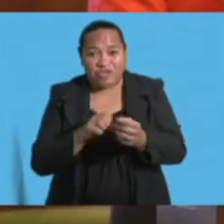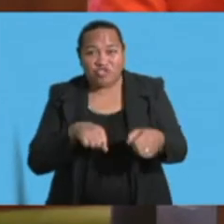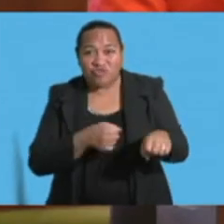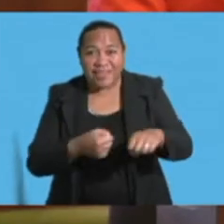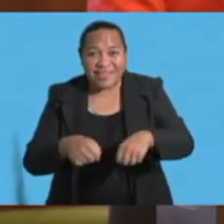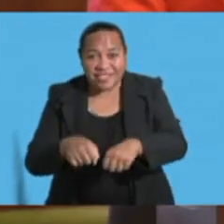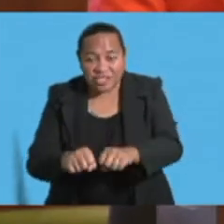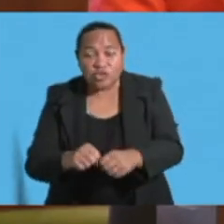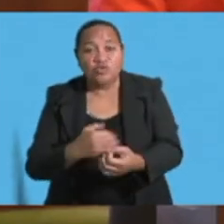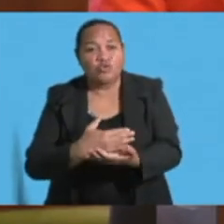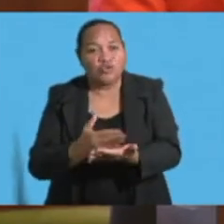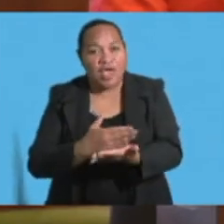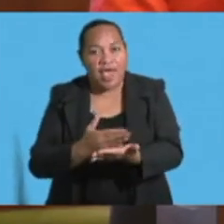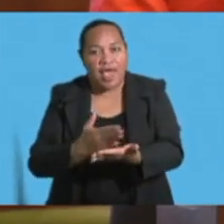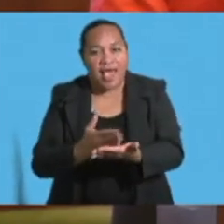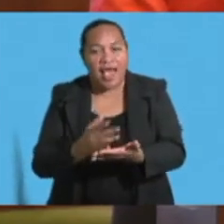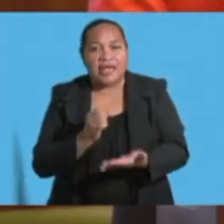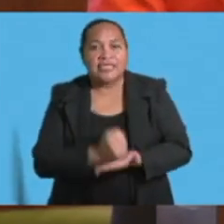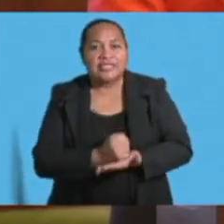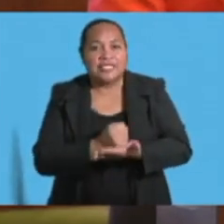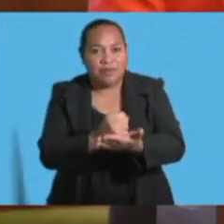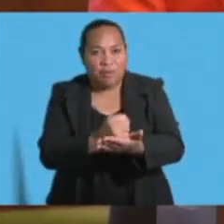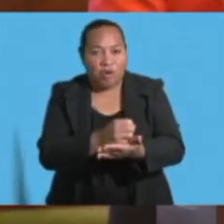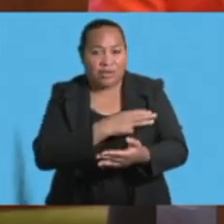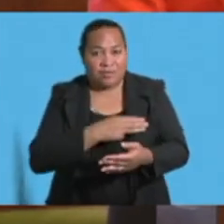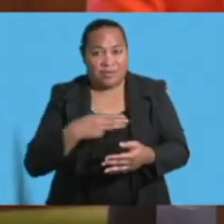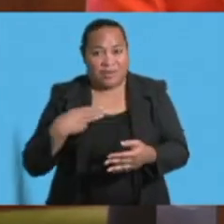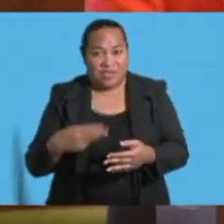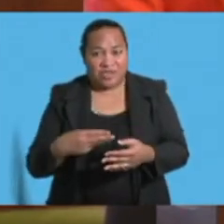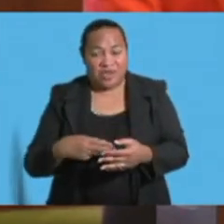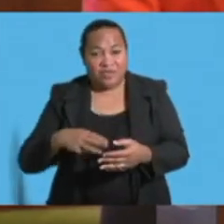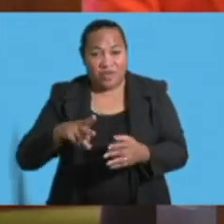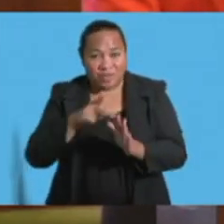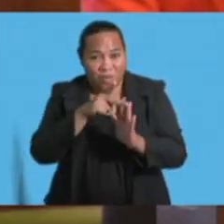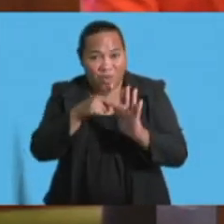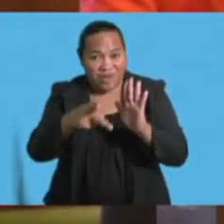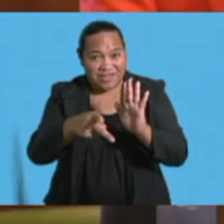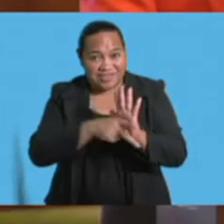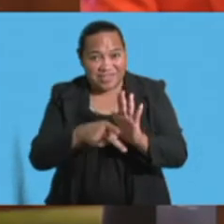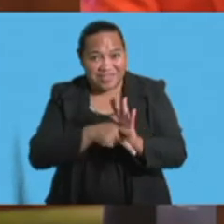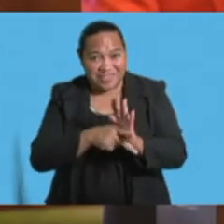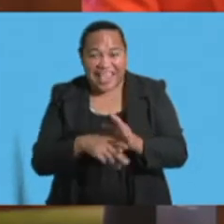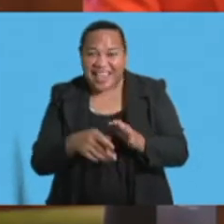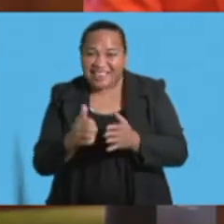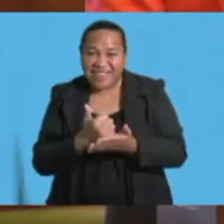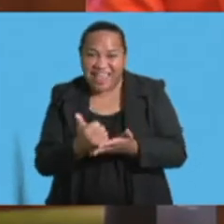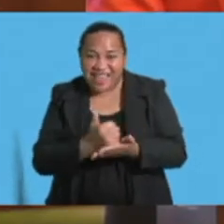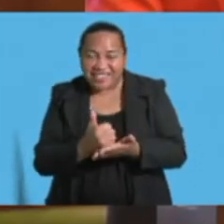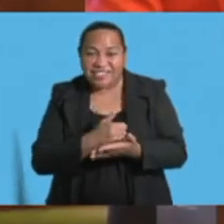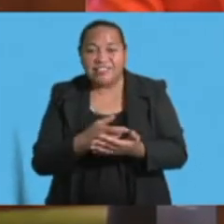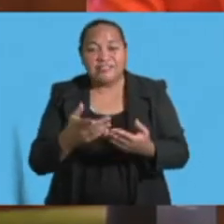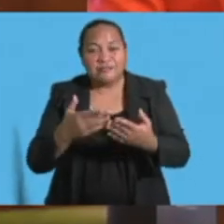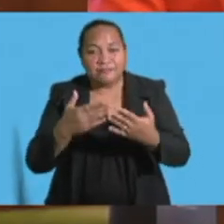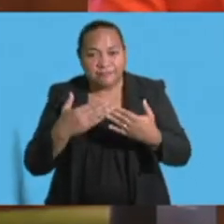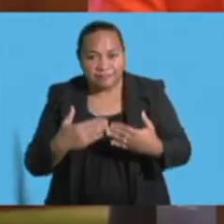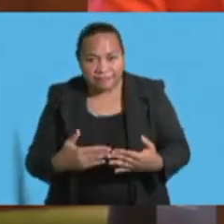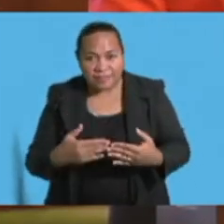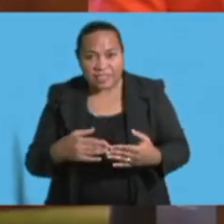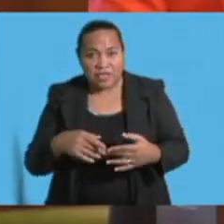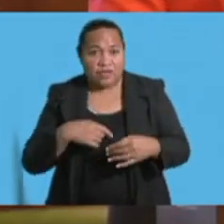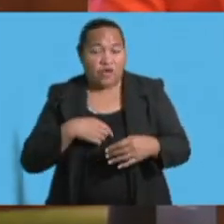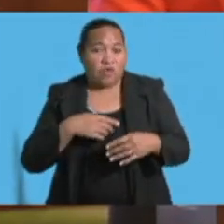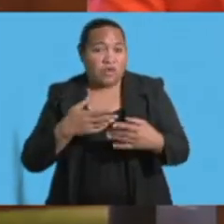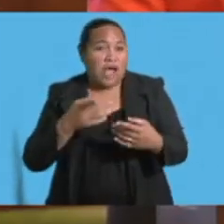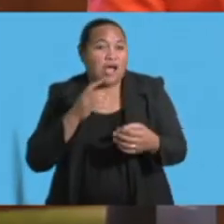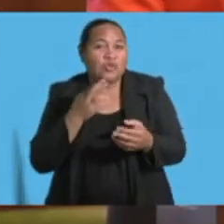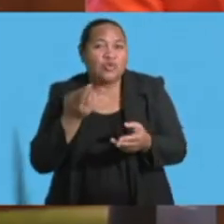share and support the Ministry in its policy and action. The Ministry will also strengthen the existing three-hour programs, reduce,